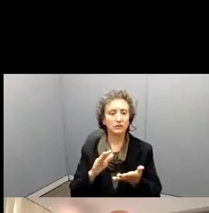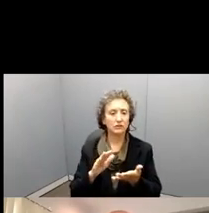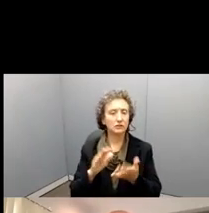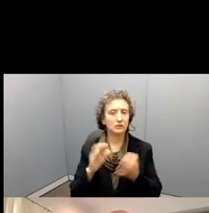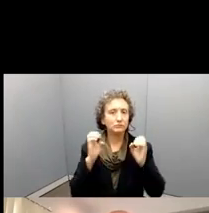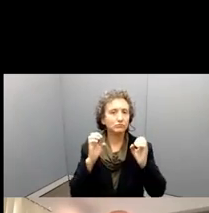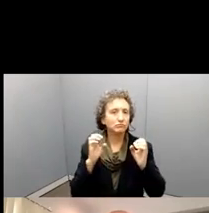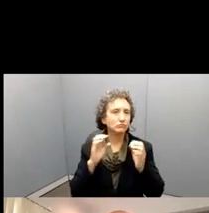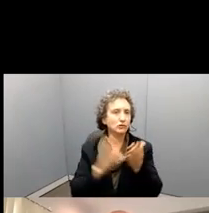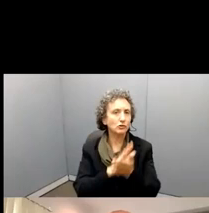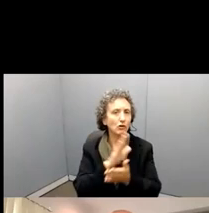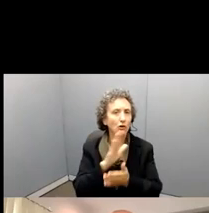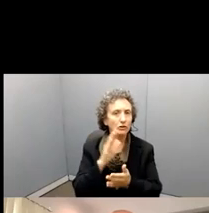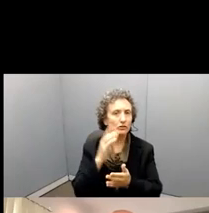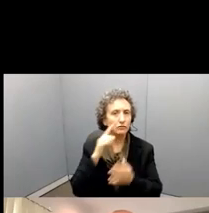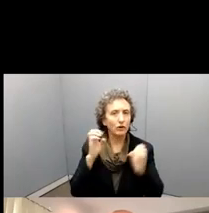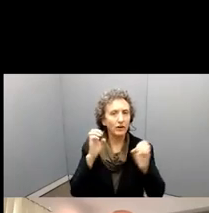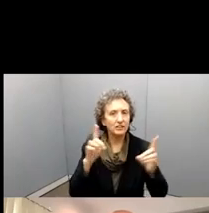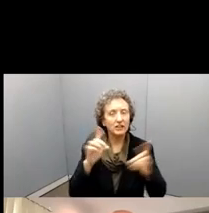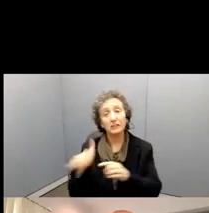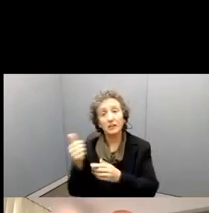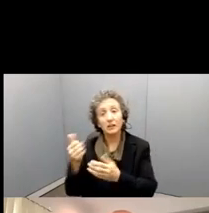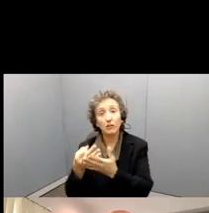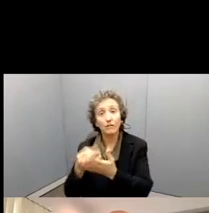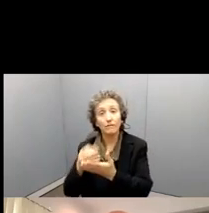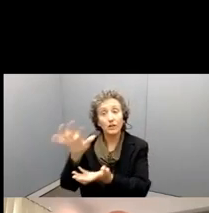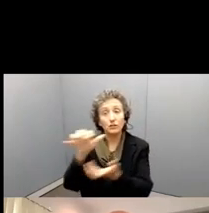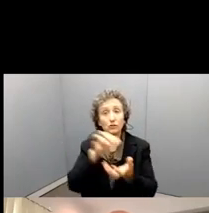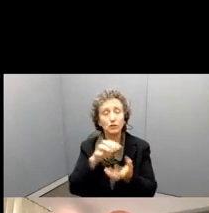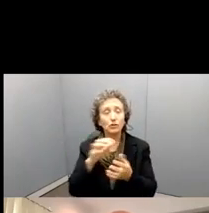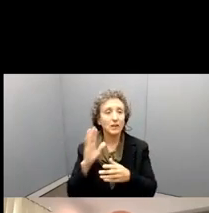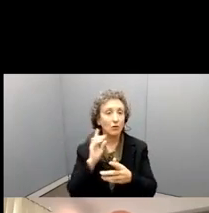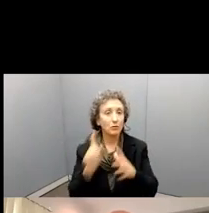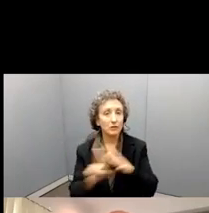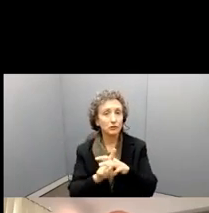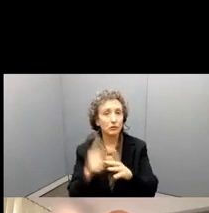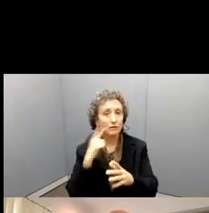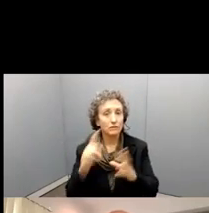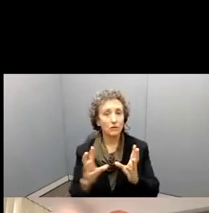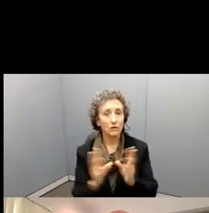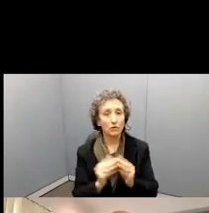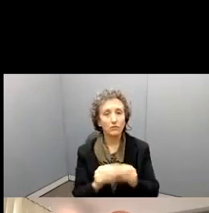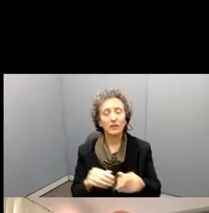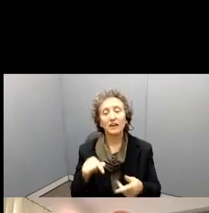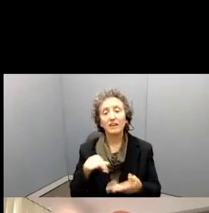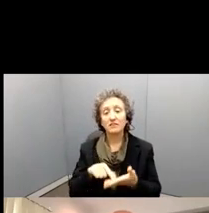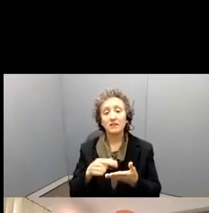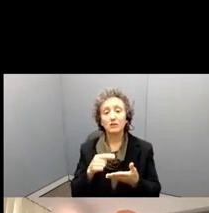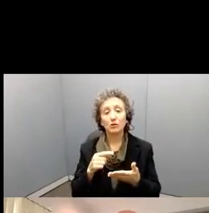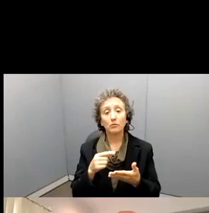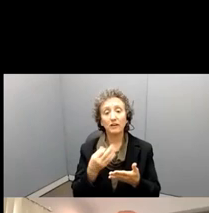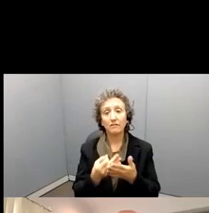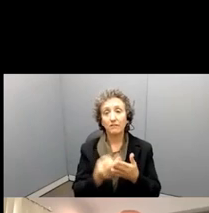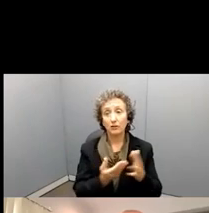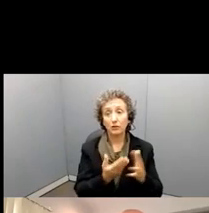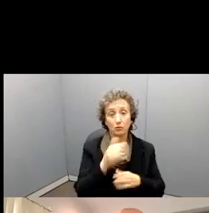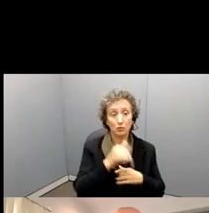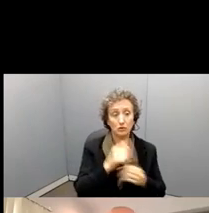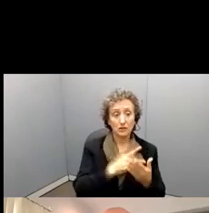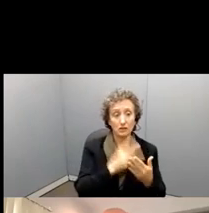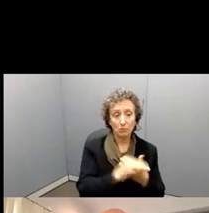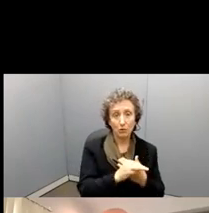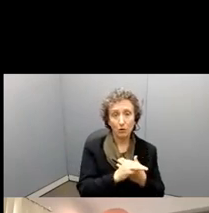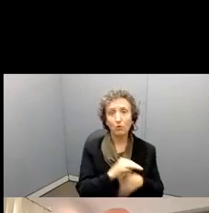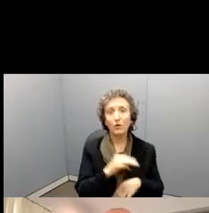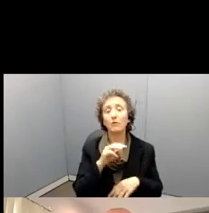things as we're presenting the best and the brightest, uh, not only from people who we've funded through this program, the minority dissertation fellowship program, but